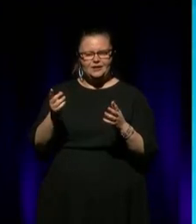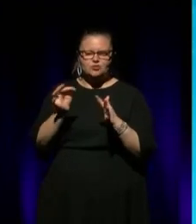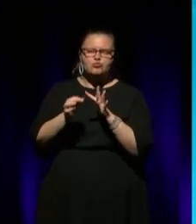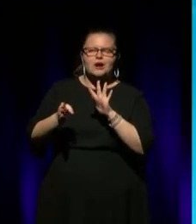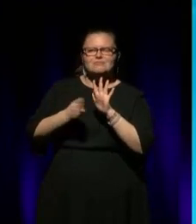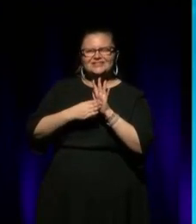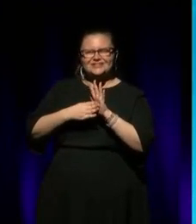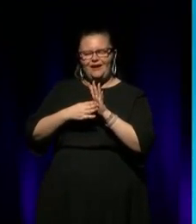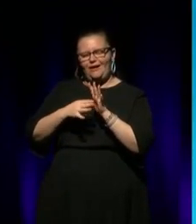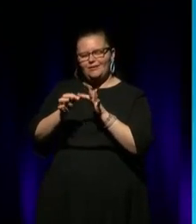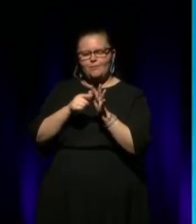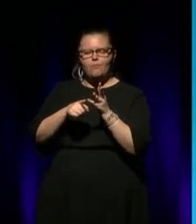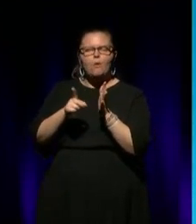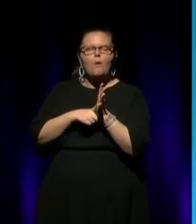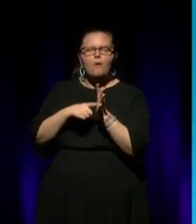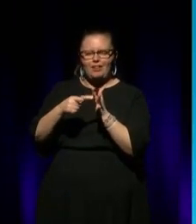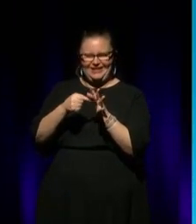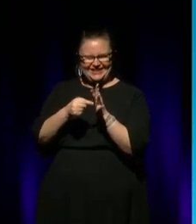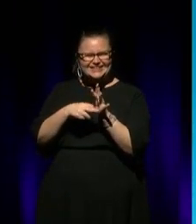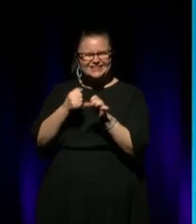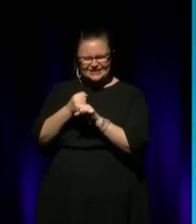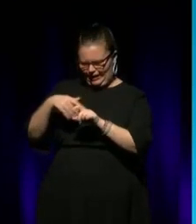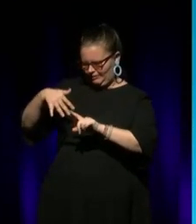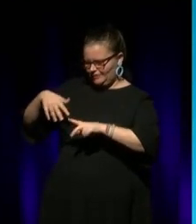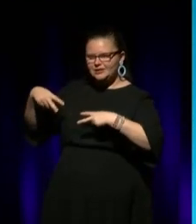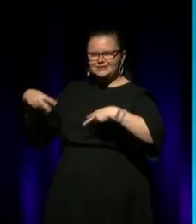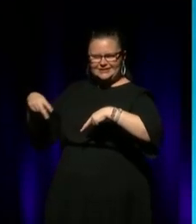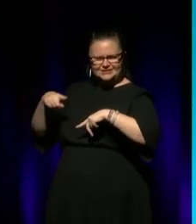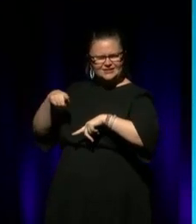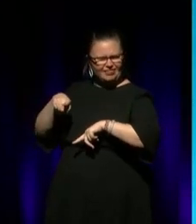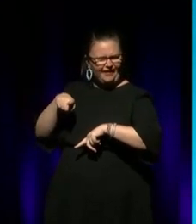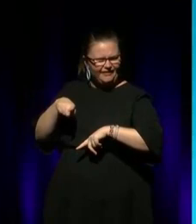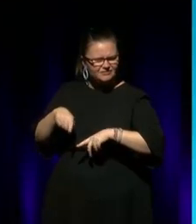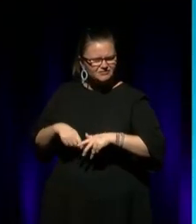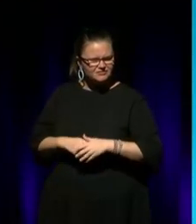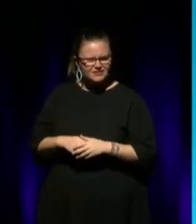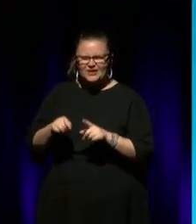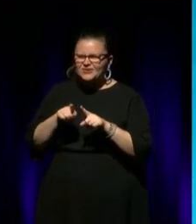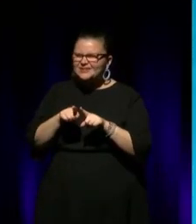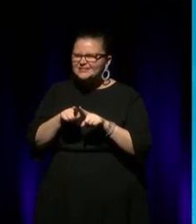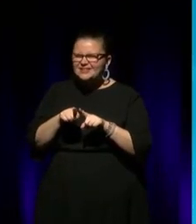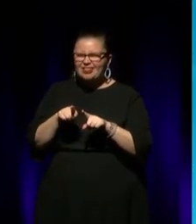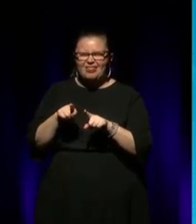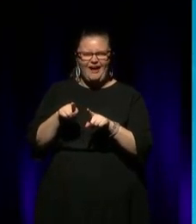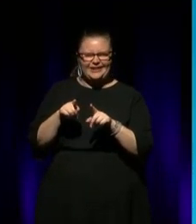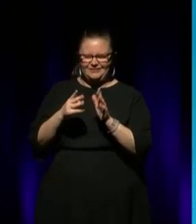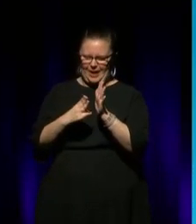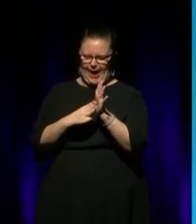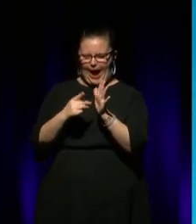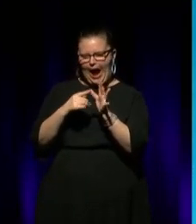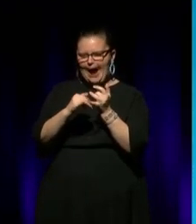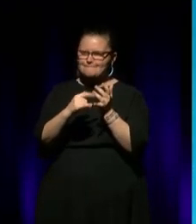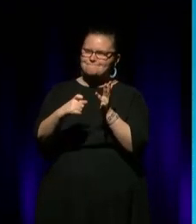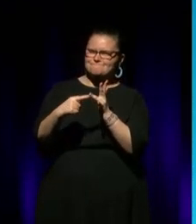we're a support act for that. And we became this sort of guinea pig or this mascot for any